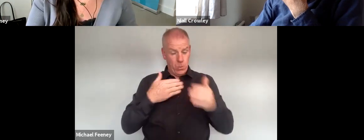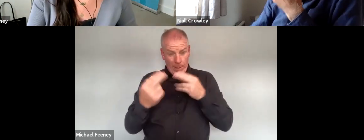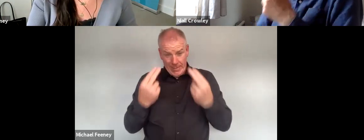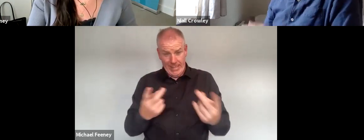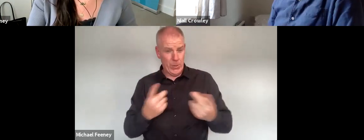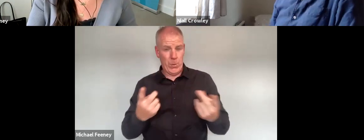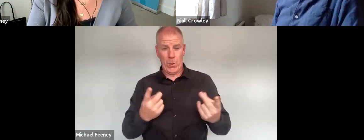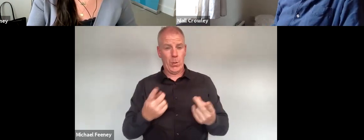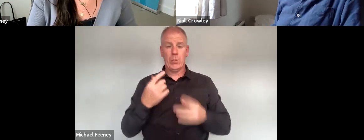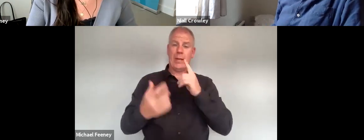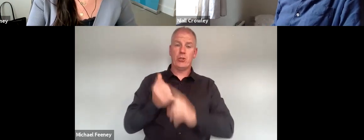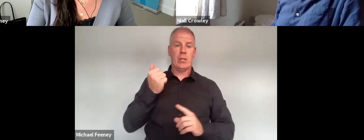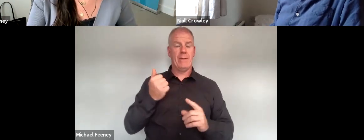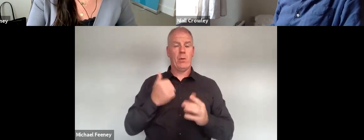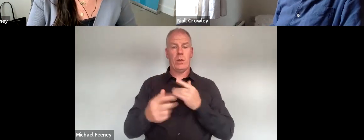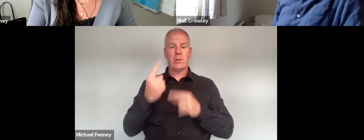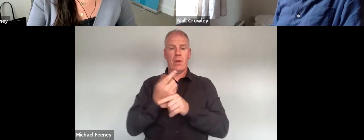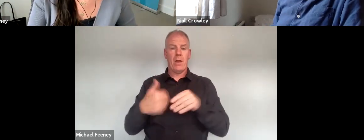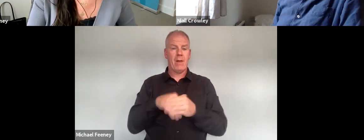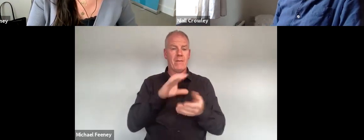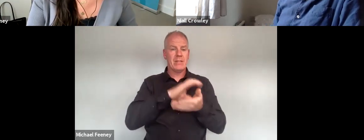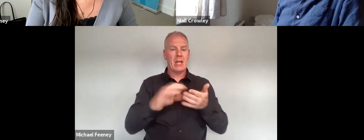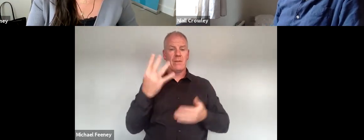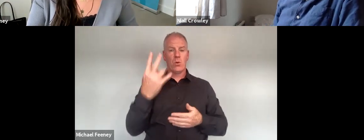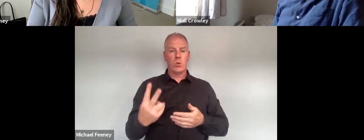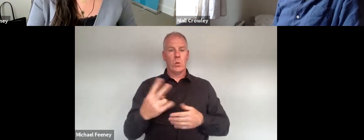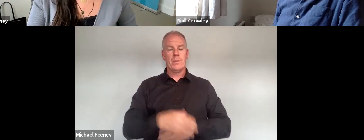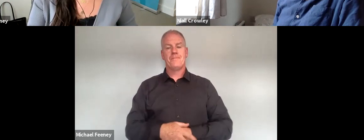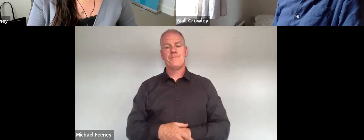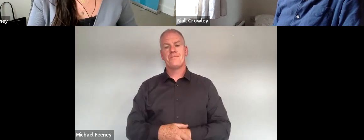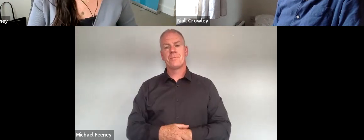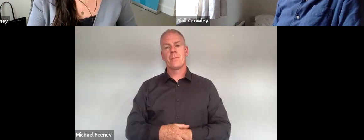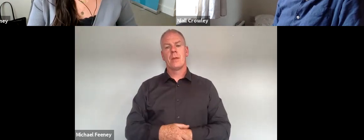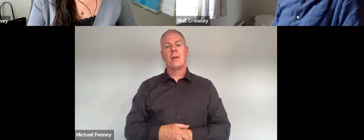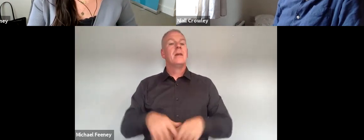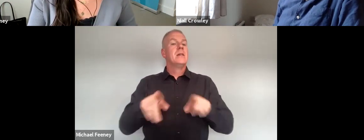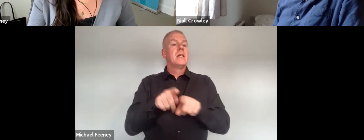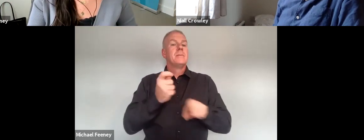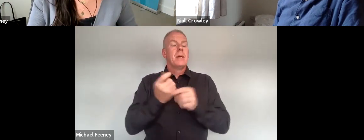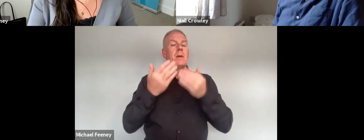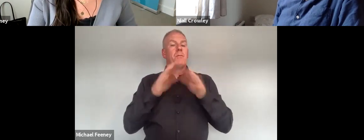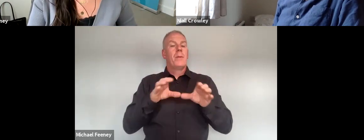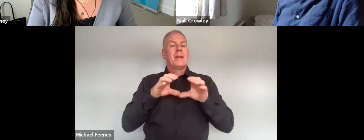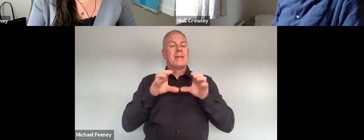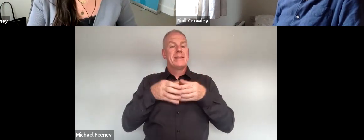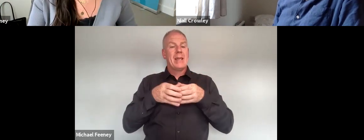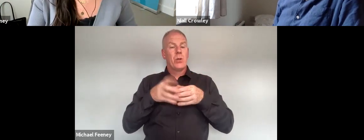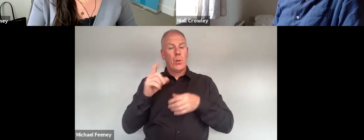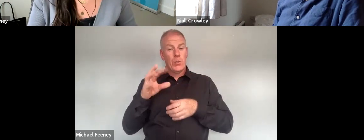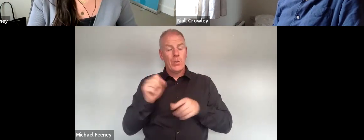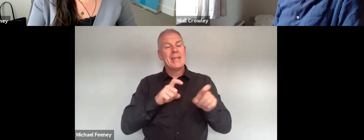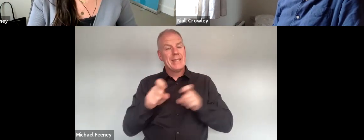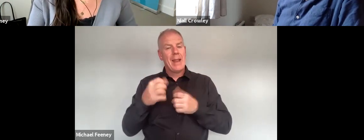do to meet the requirements of section 42 but nonetheless the public sector duty is not without flaws and